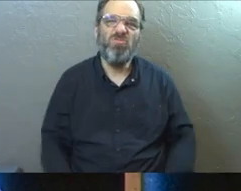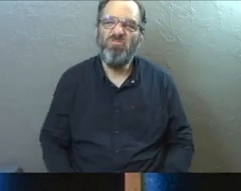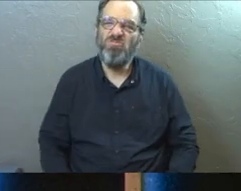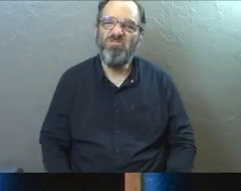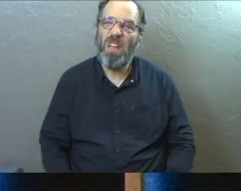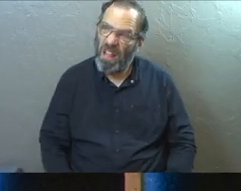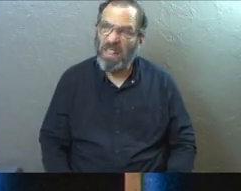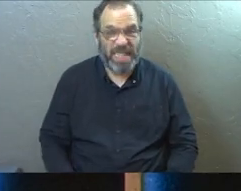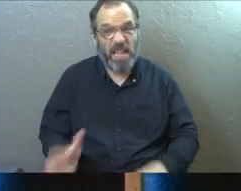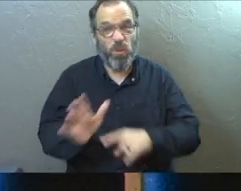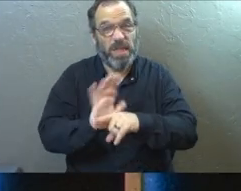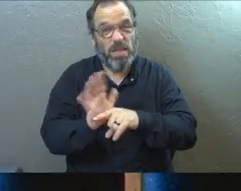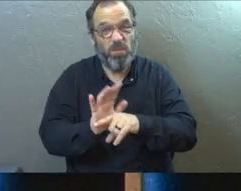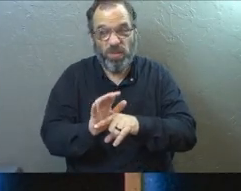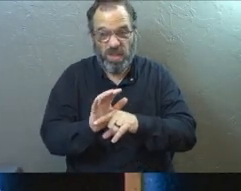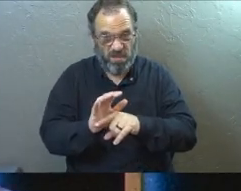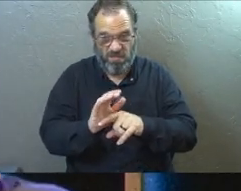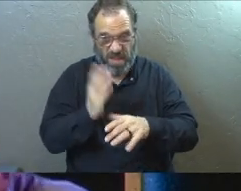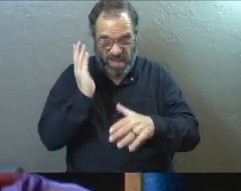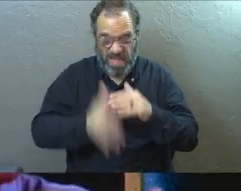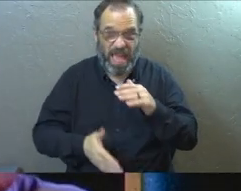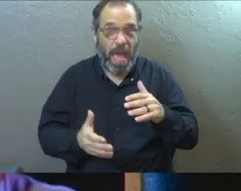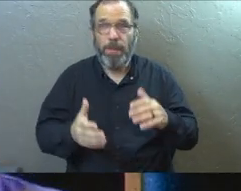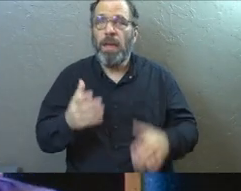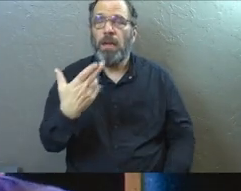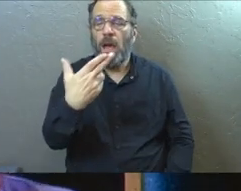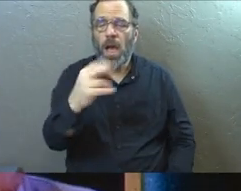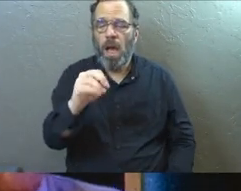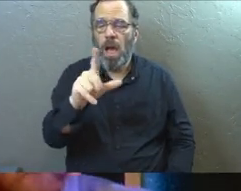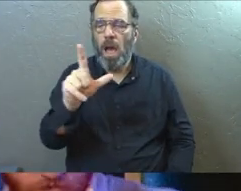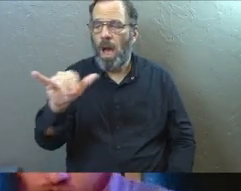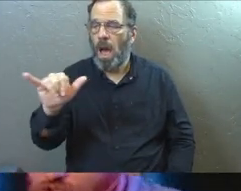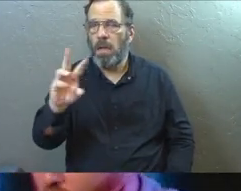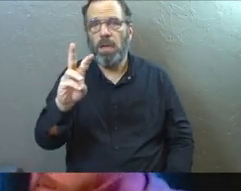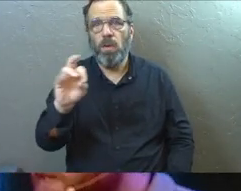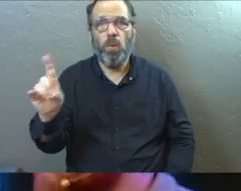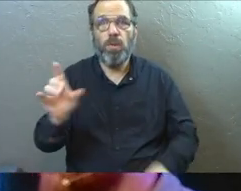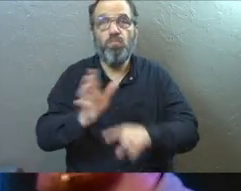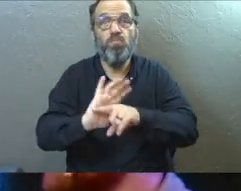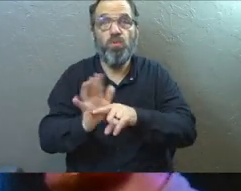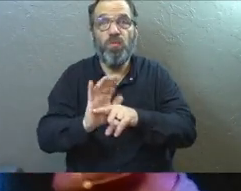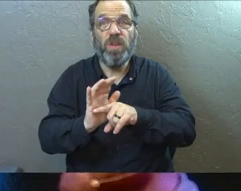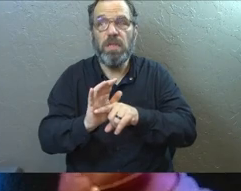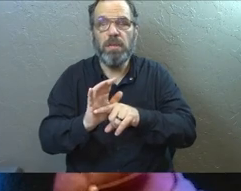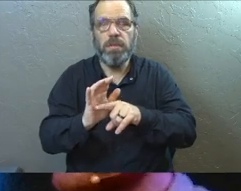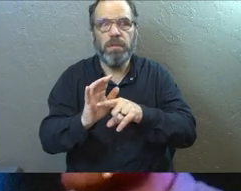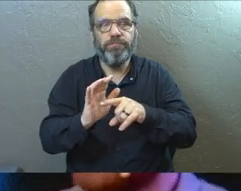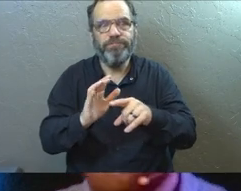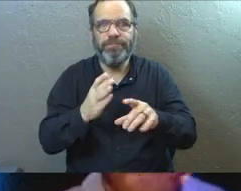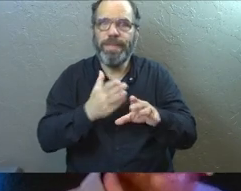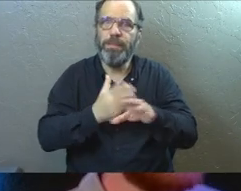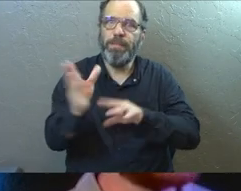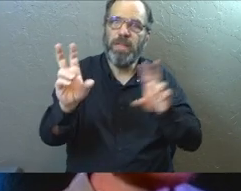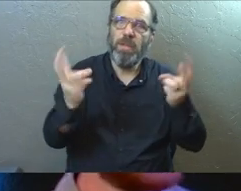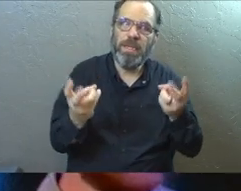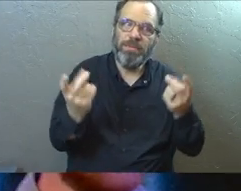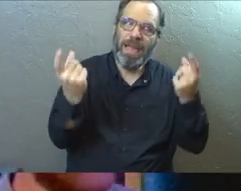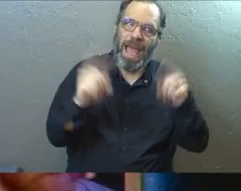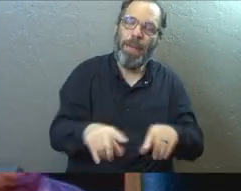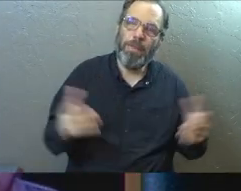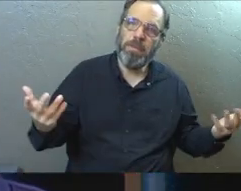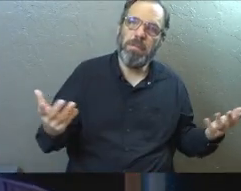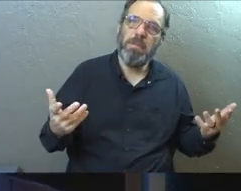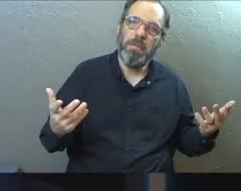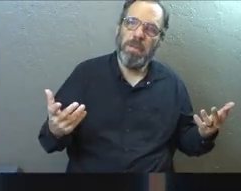And that's kind of what all these movies do is, again, like Hollywood's picked up on a thing that for so many people, this is what happens.